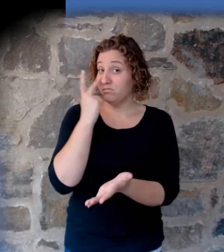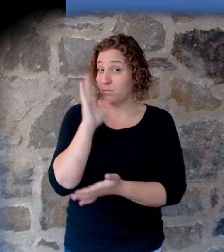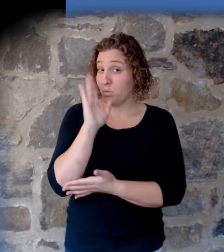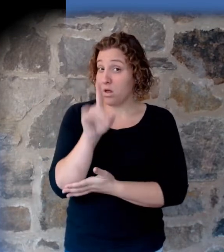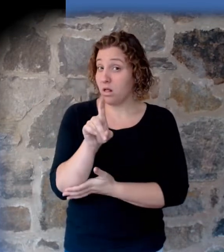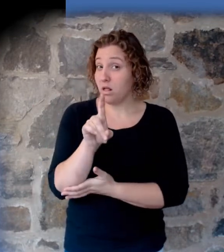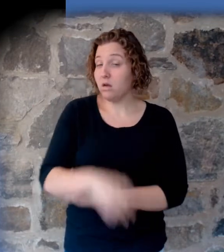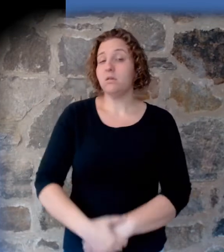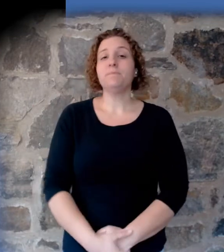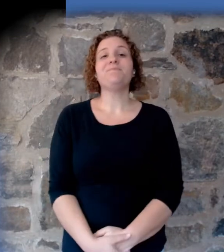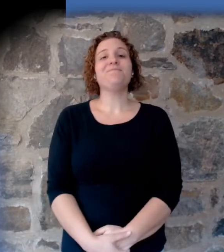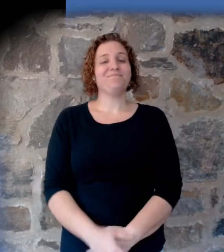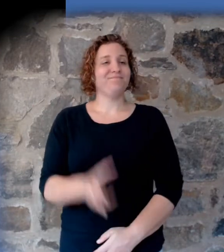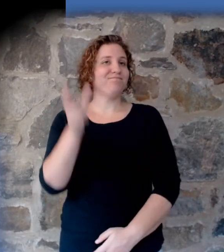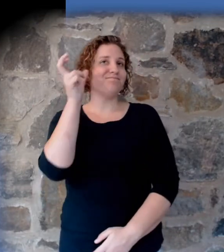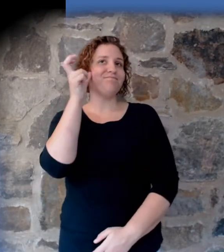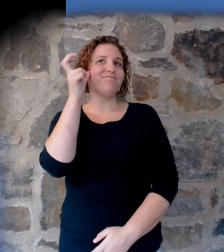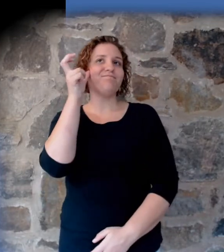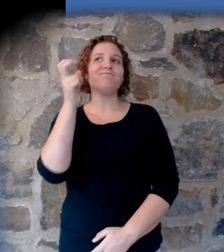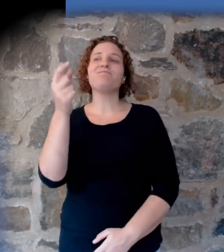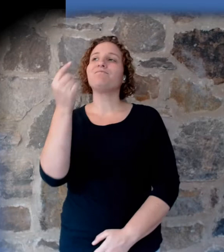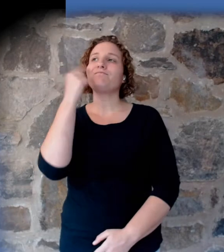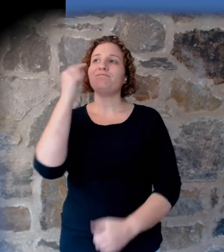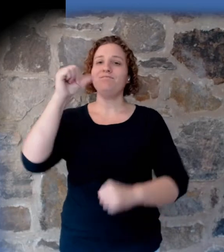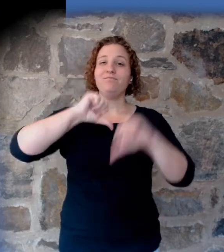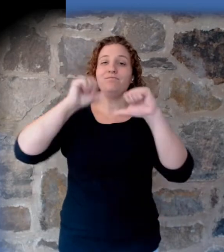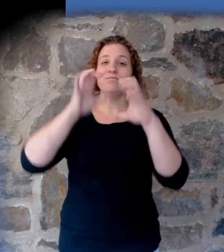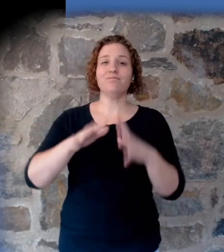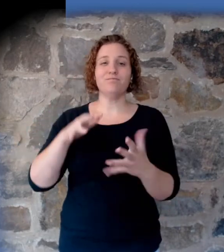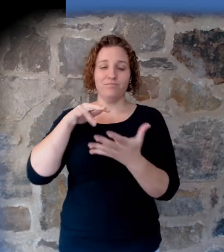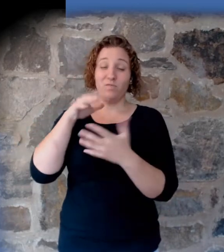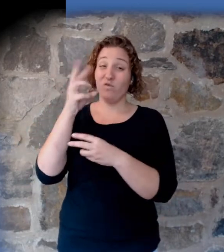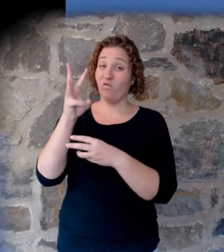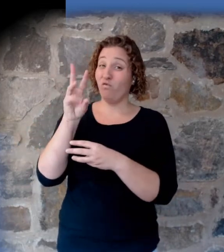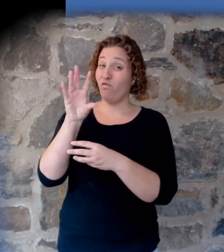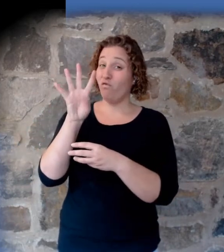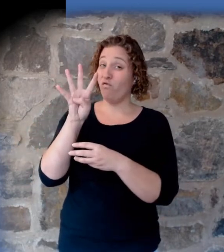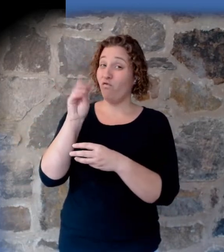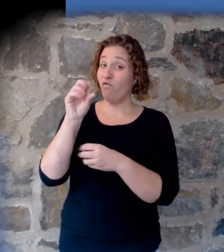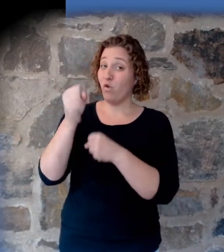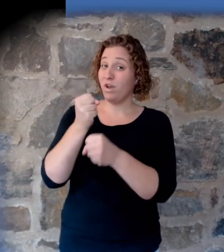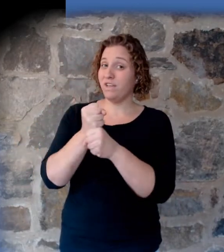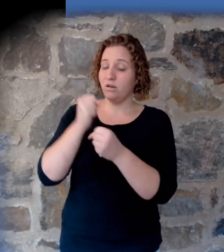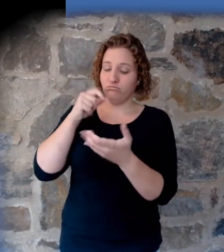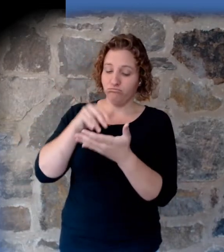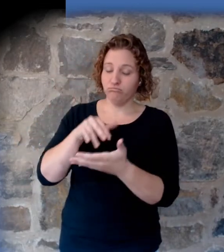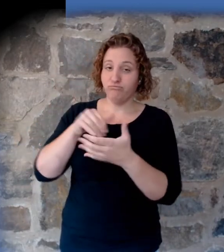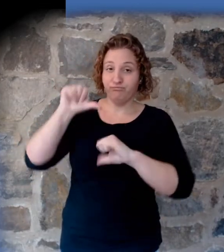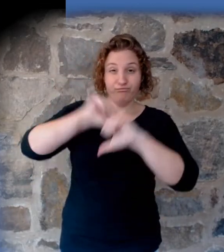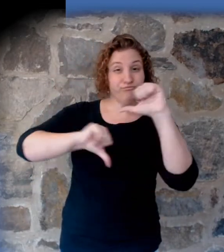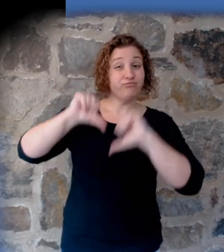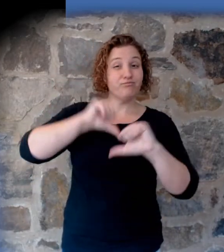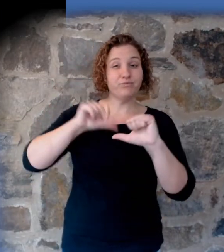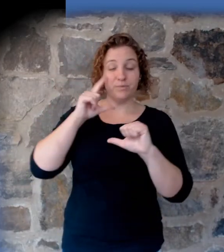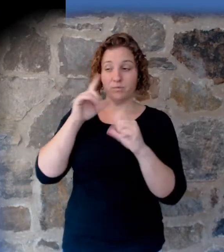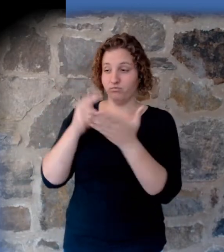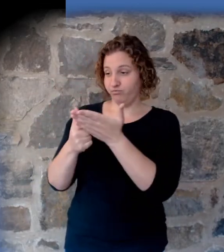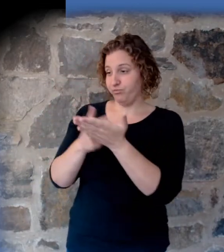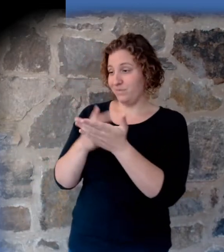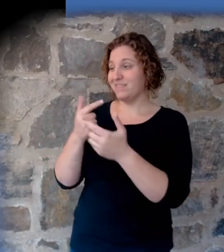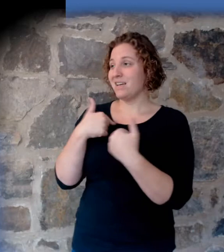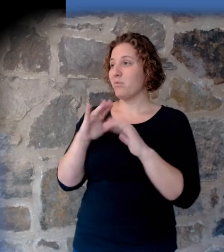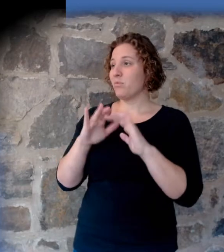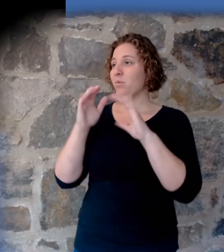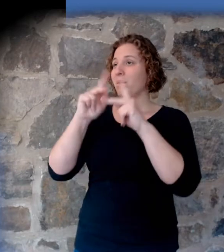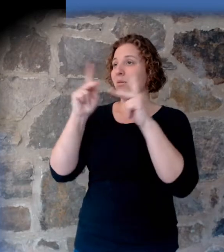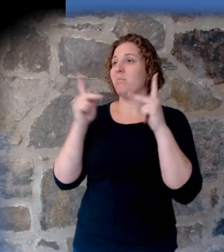I'd heard of a scientist who had spent over 40 years studying this question. When I spoke to him, he said he had a great place where we could see evidence